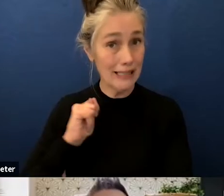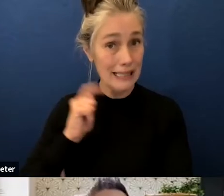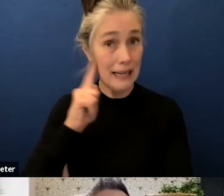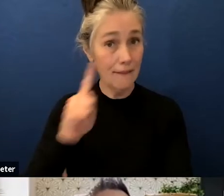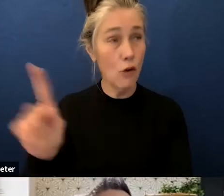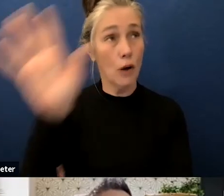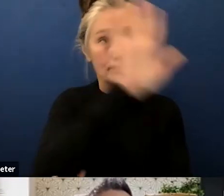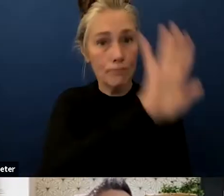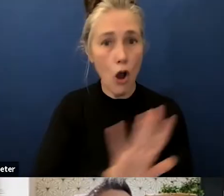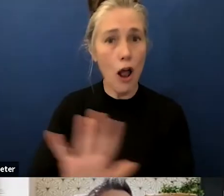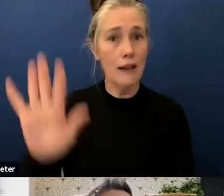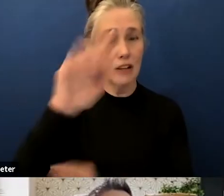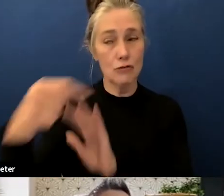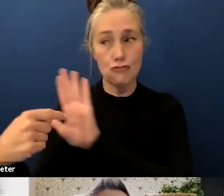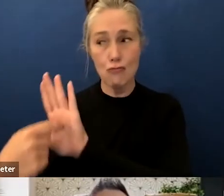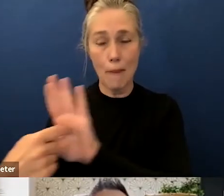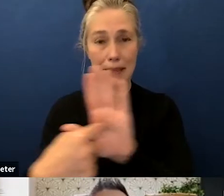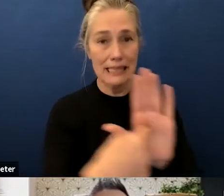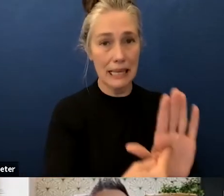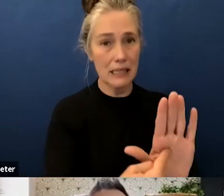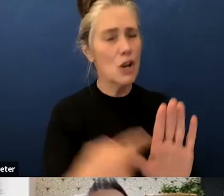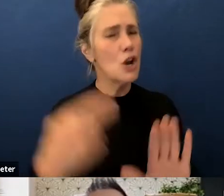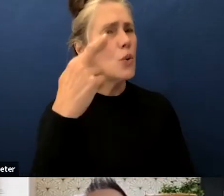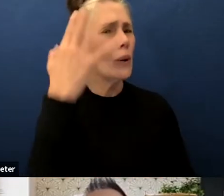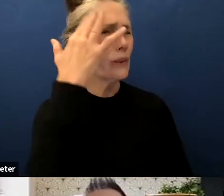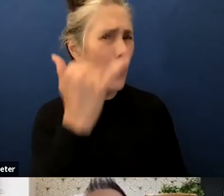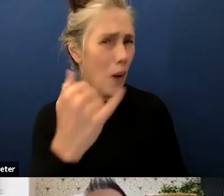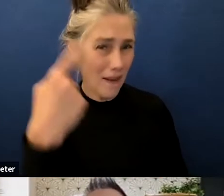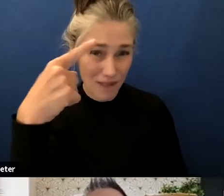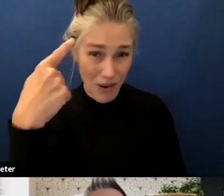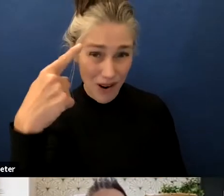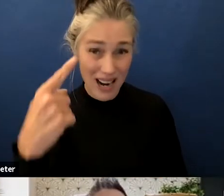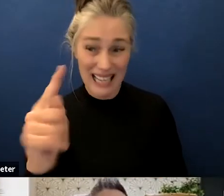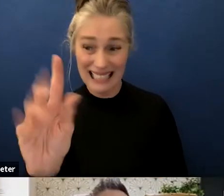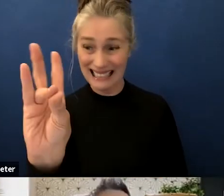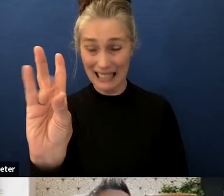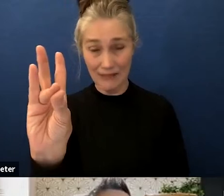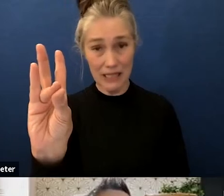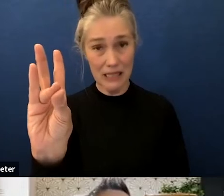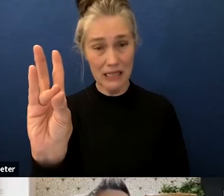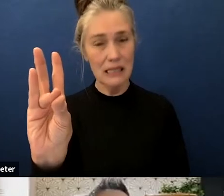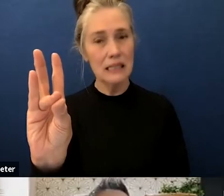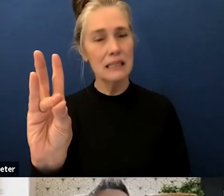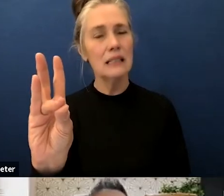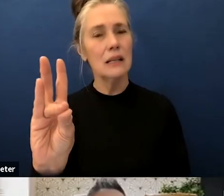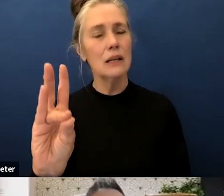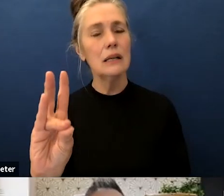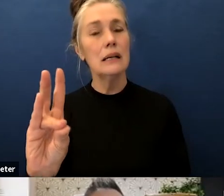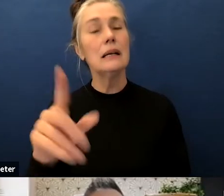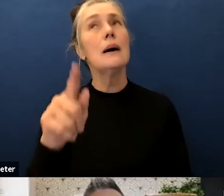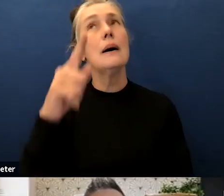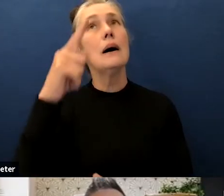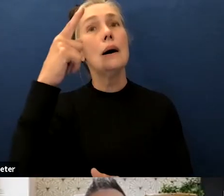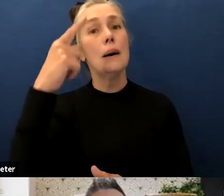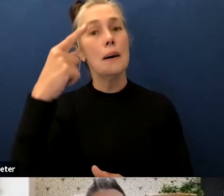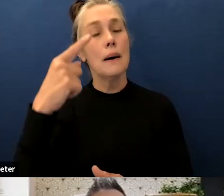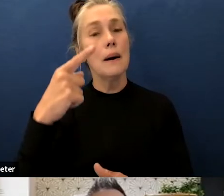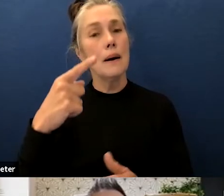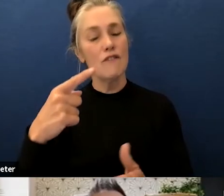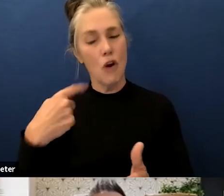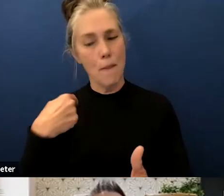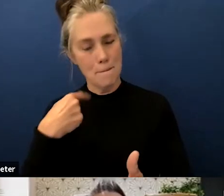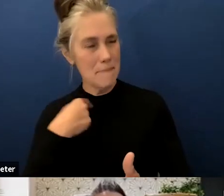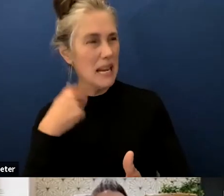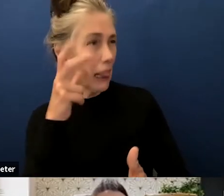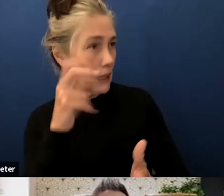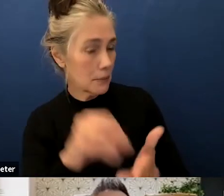main drivers behind that from uh the notes that i took there were it reduced the trustee voting